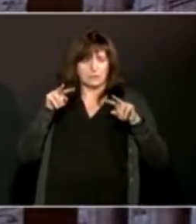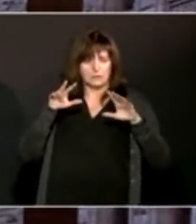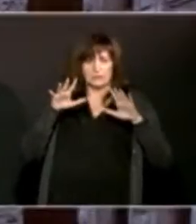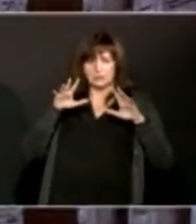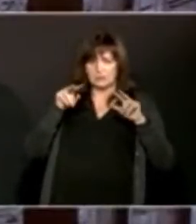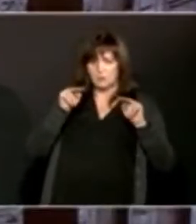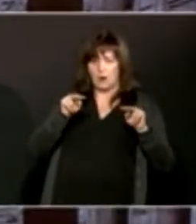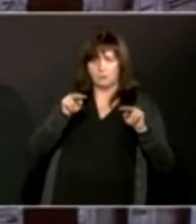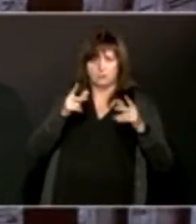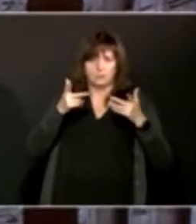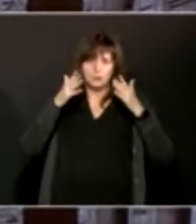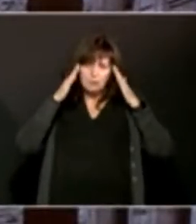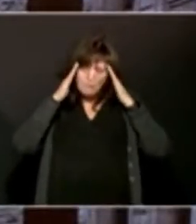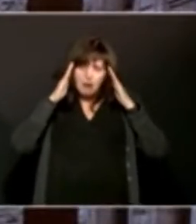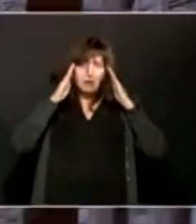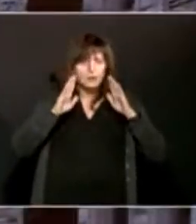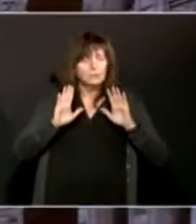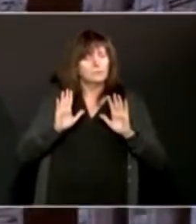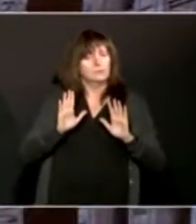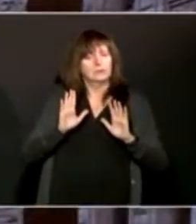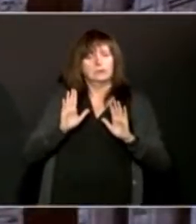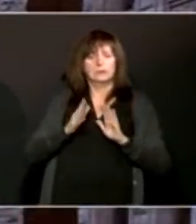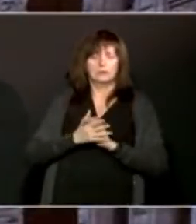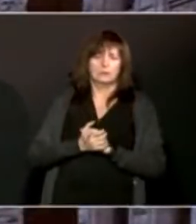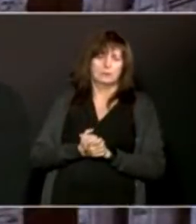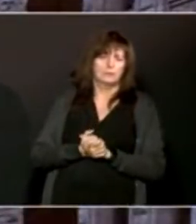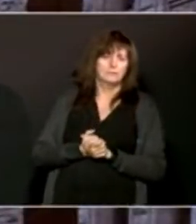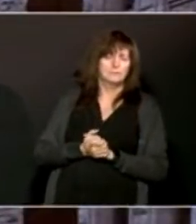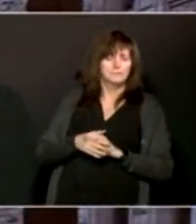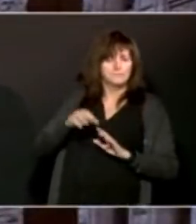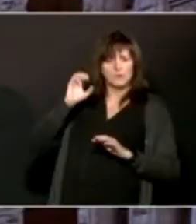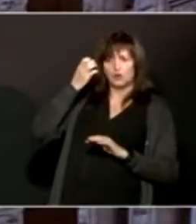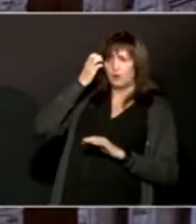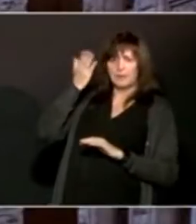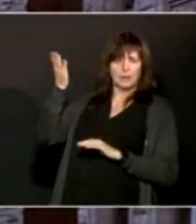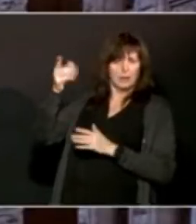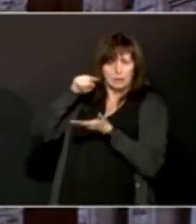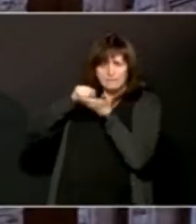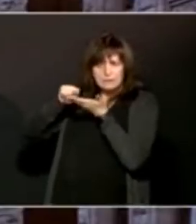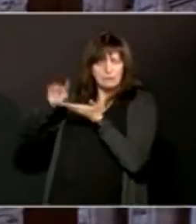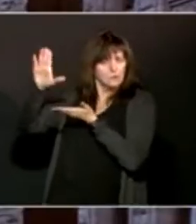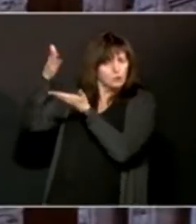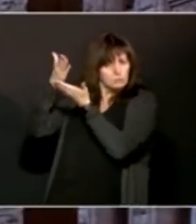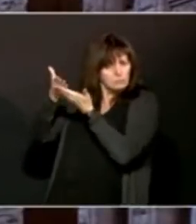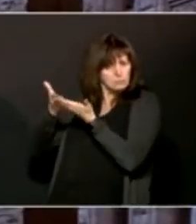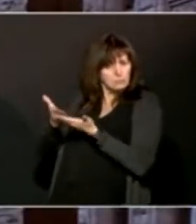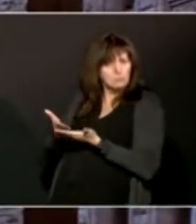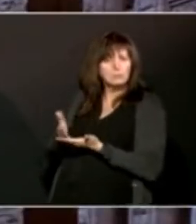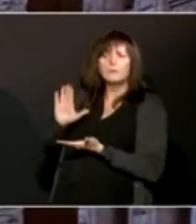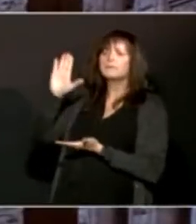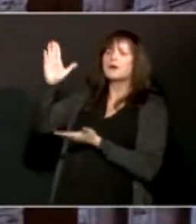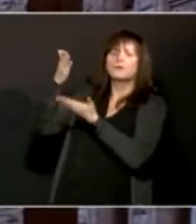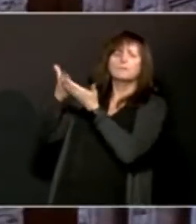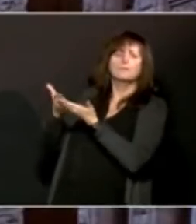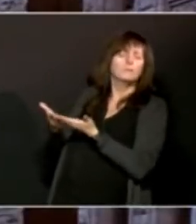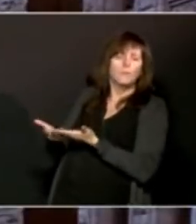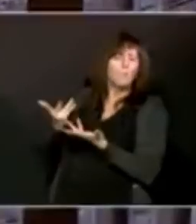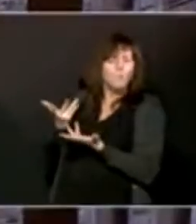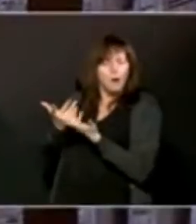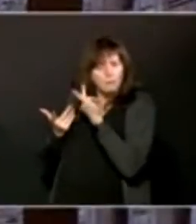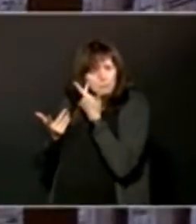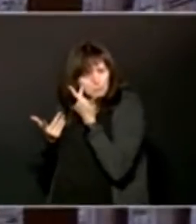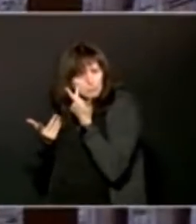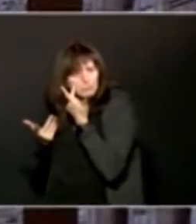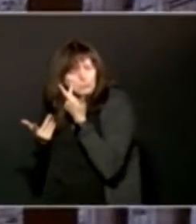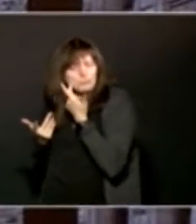out in the European investigation. As always, if you have concerns, your first aspect is if you have a lot concern number, as we have always done